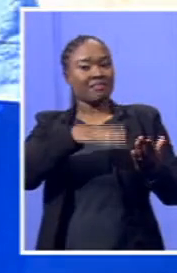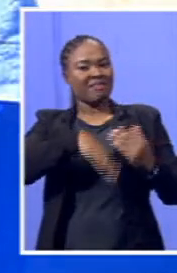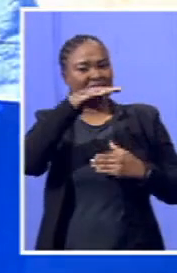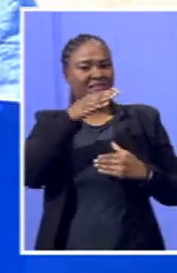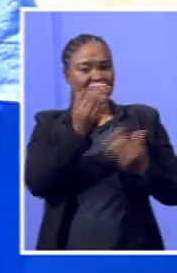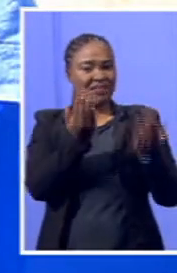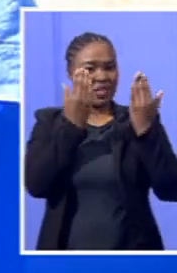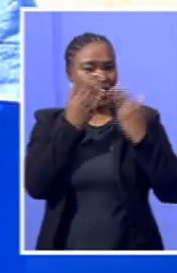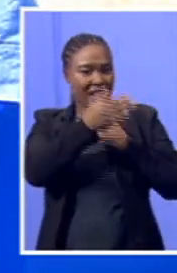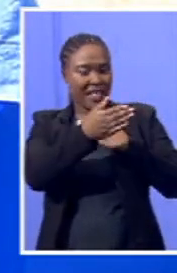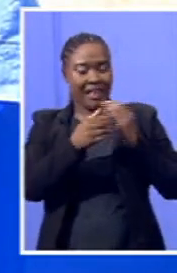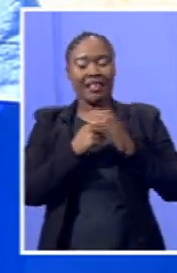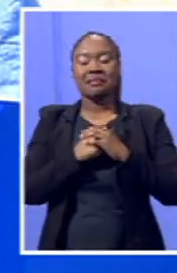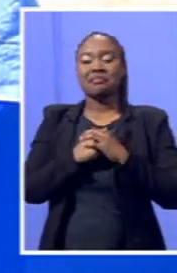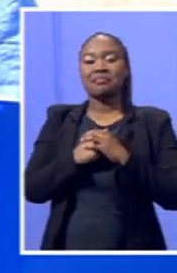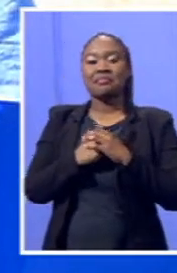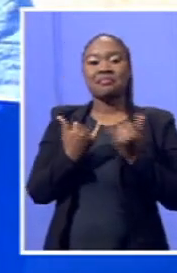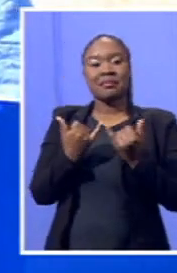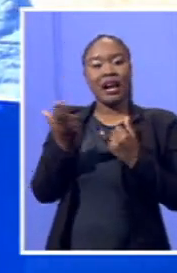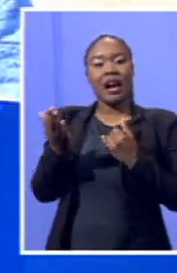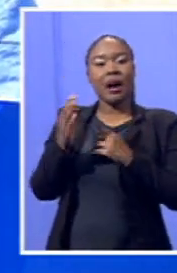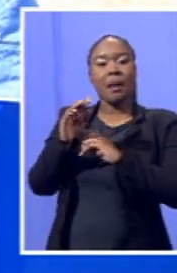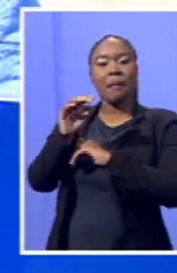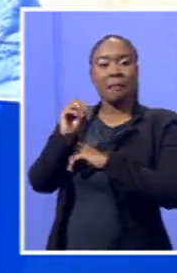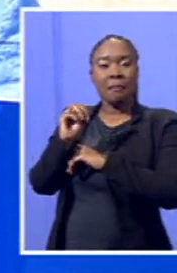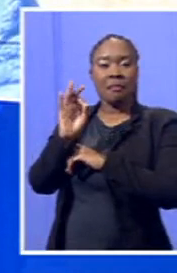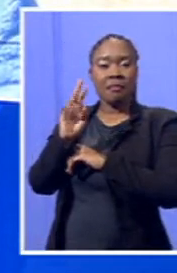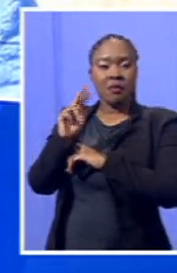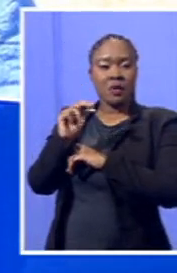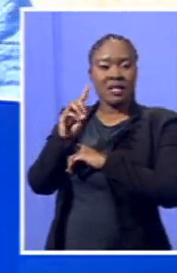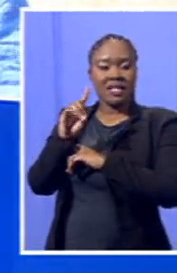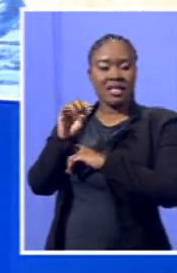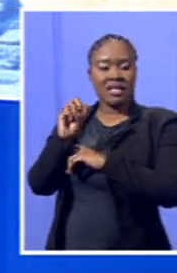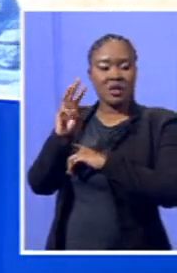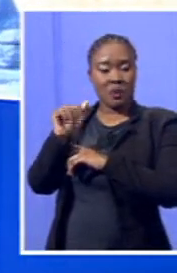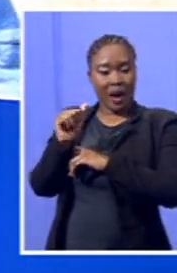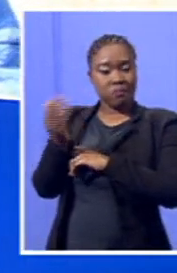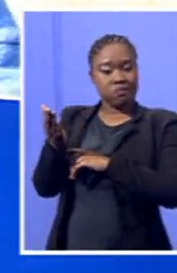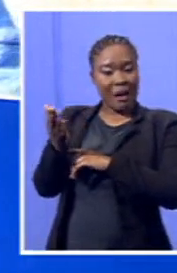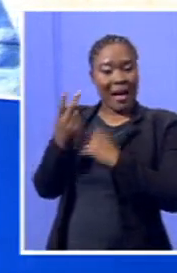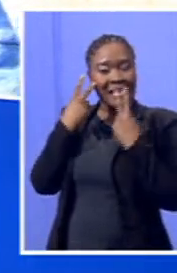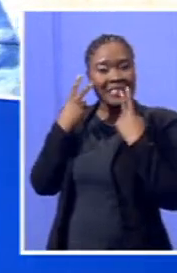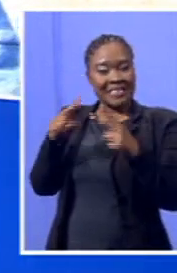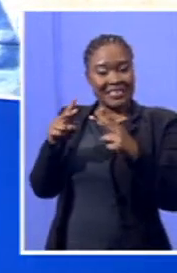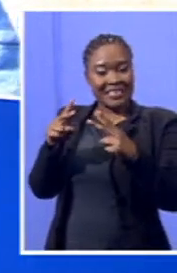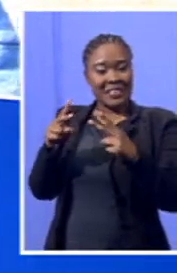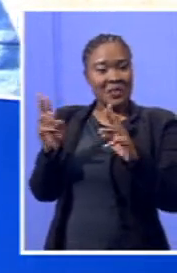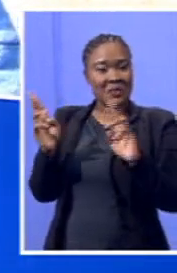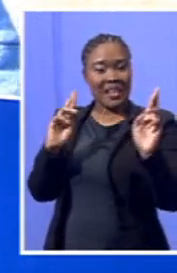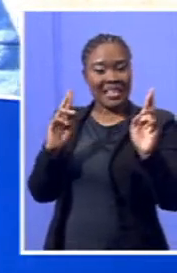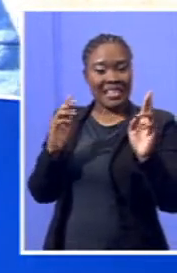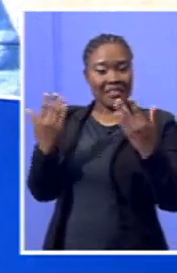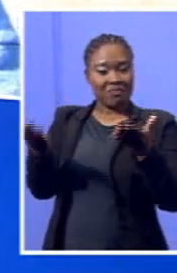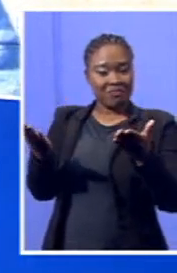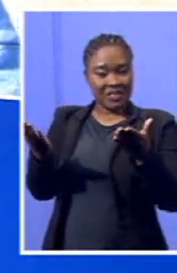exactly what is happening. Fundiswa, a very good day to you. Siabonu says Lali nisi. Mkagazwini. What's